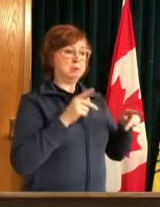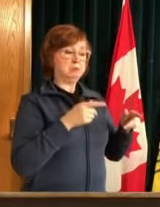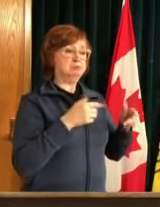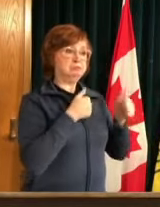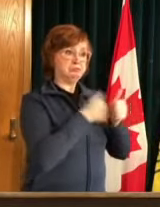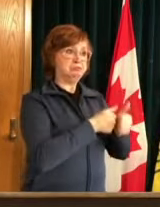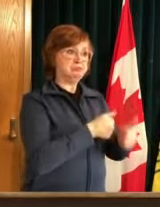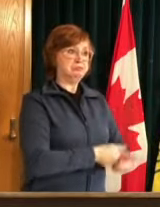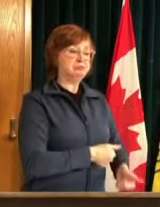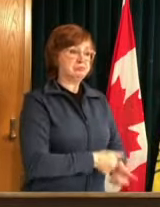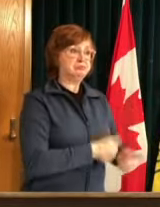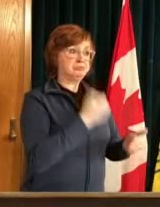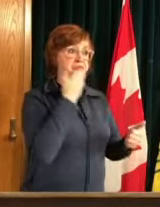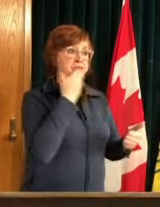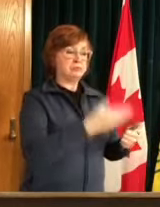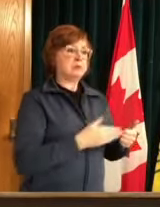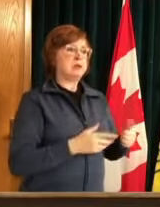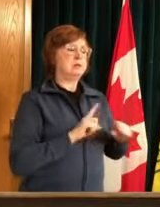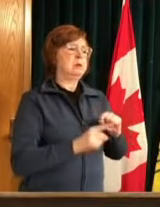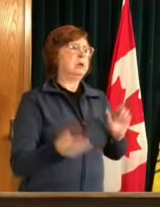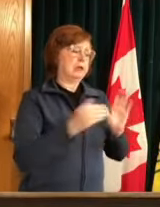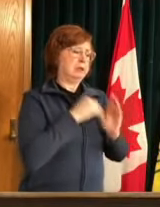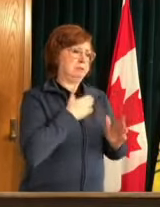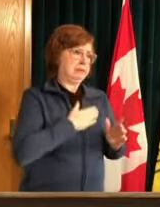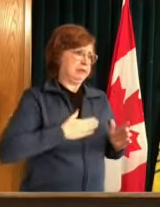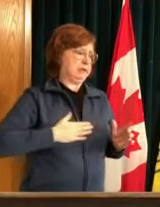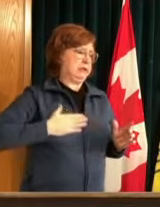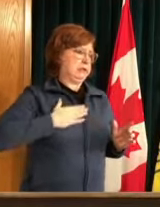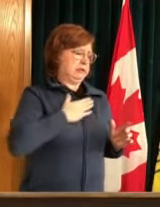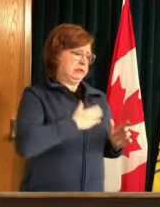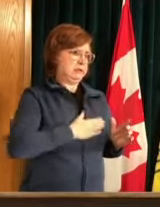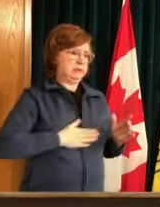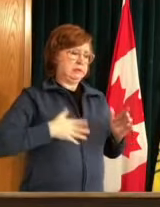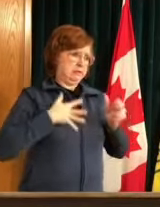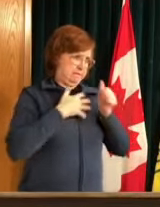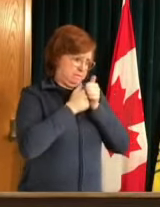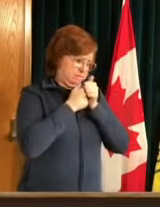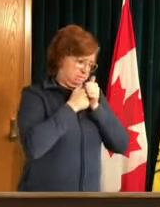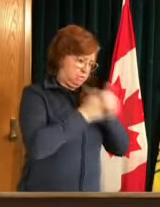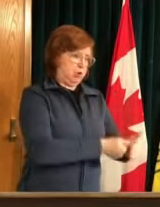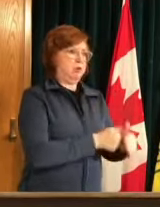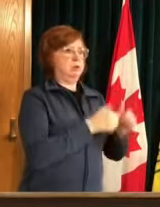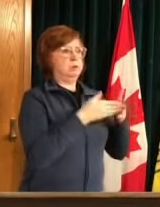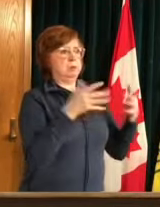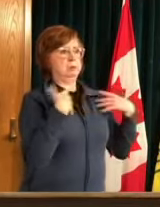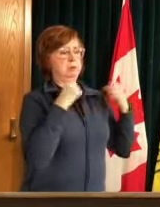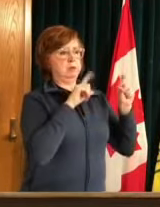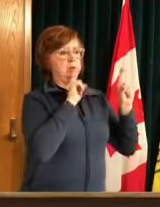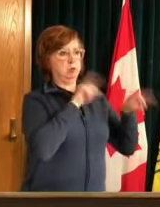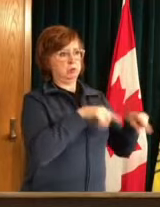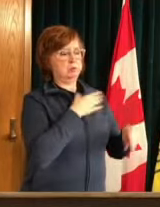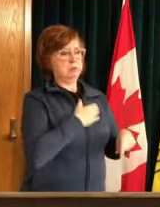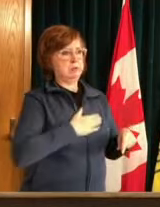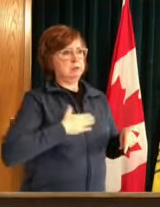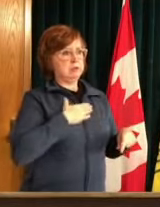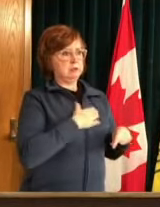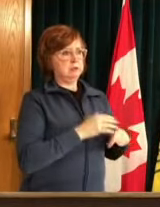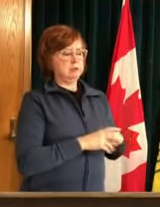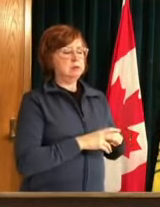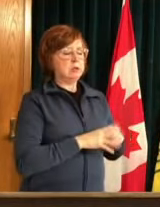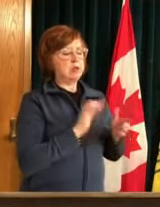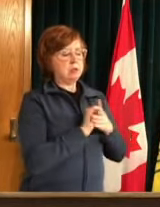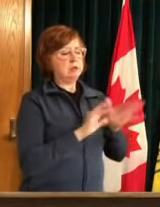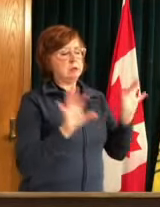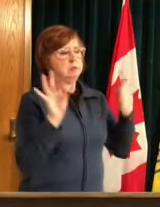uh ask once more for them to pay particular attention to the public health measures that are in place at this point in time it's likely one of the most crucial